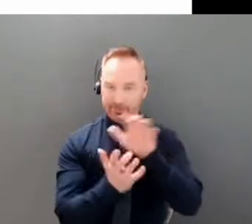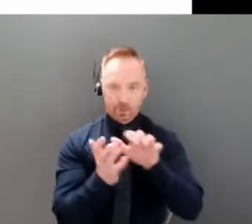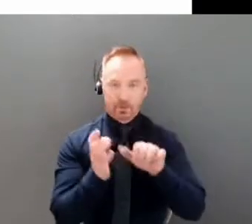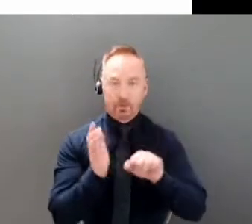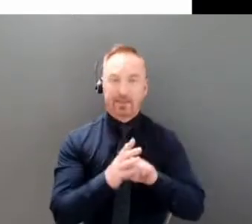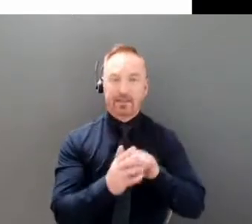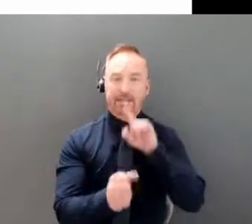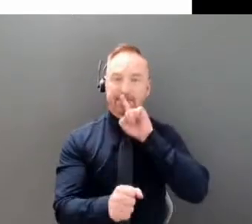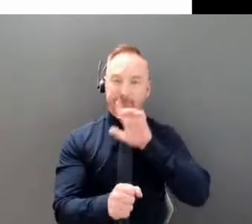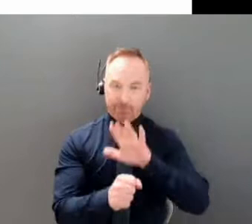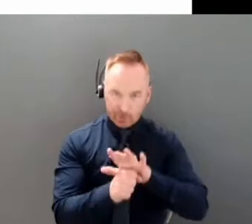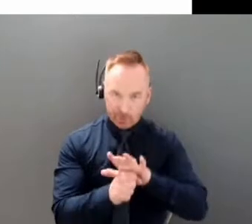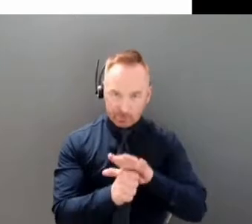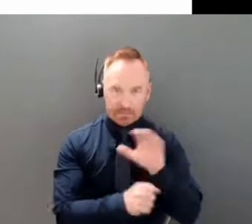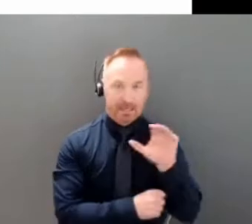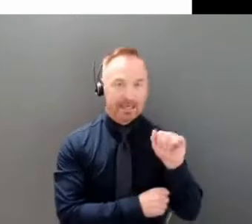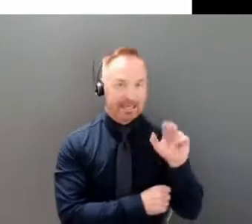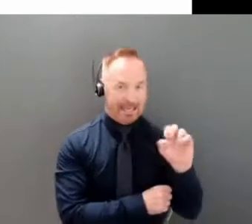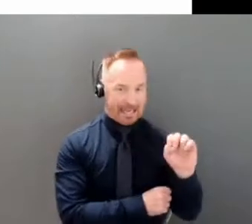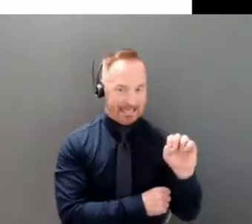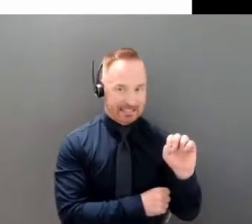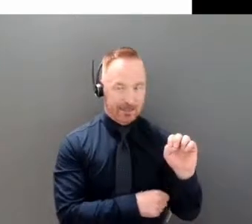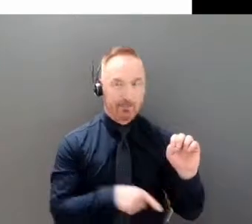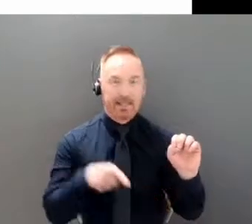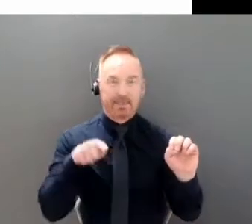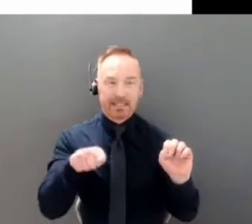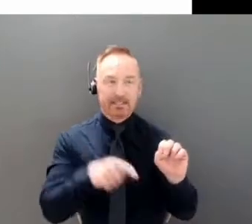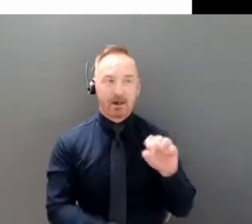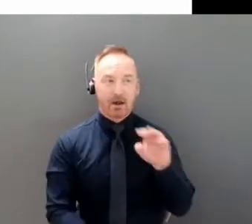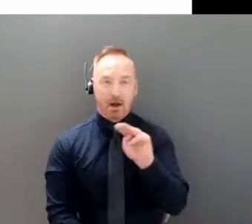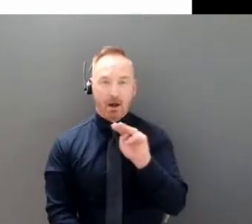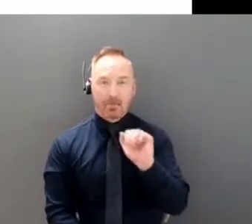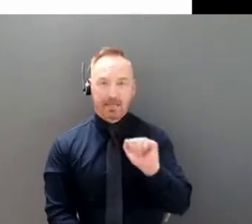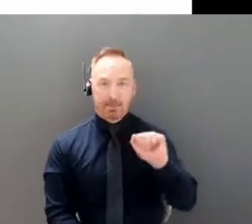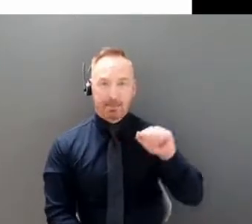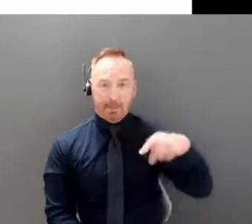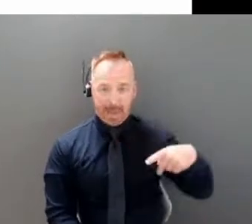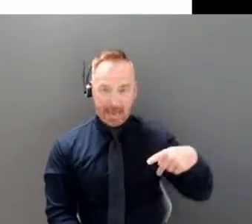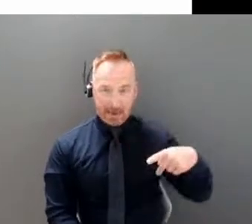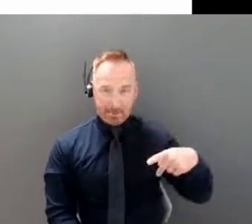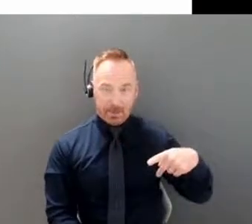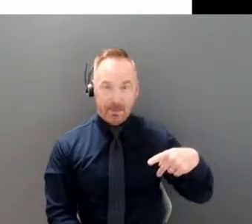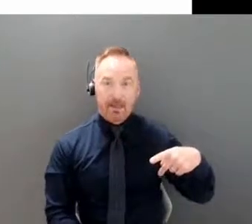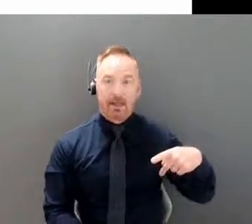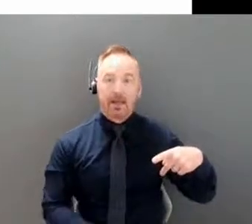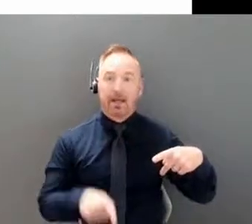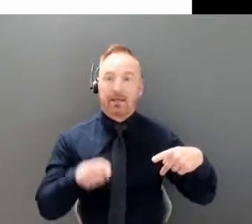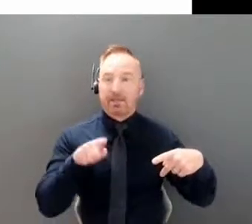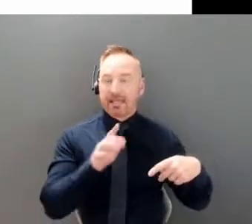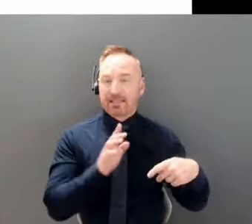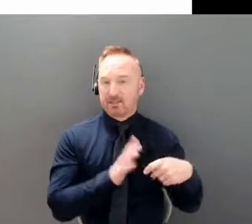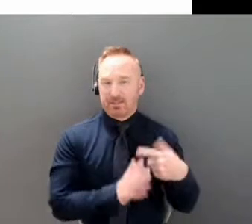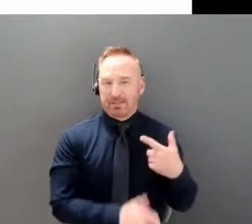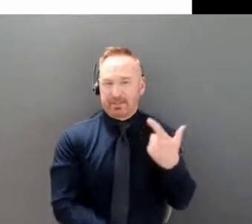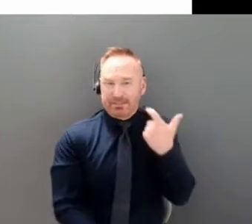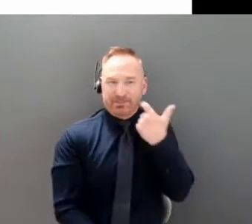the case numbers showing on the slide on the map here which is the, which is a copy from the other day of the,